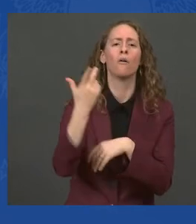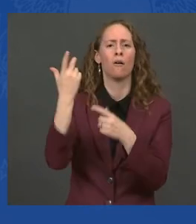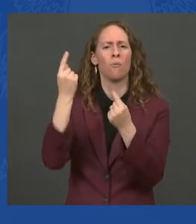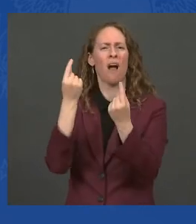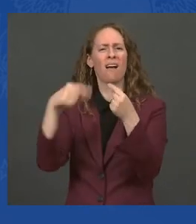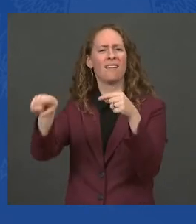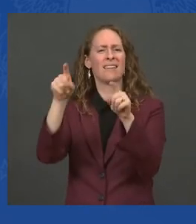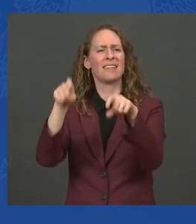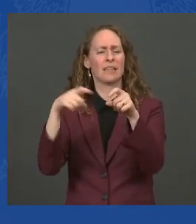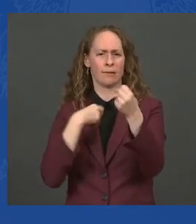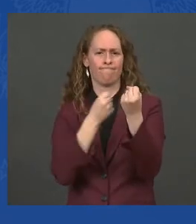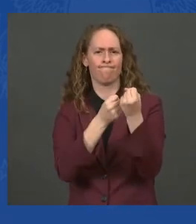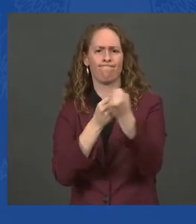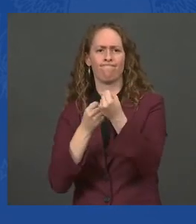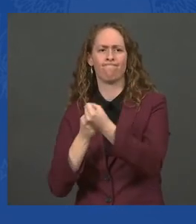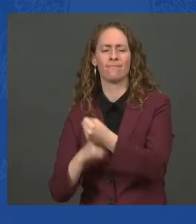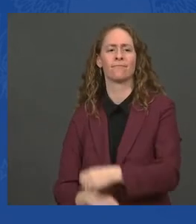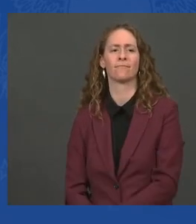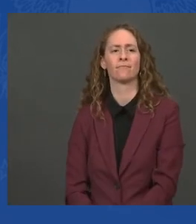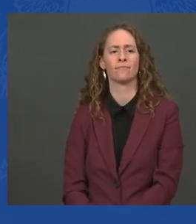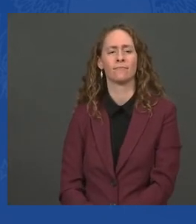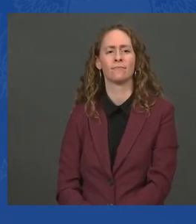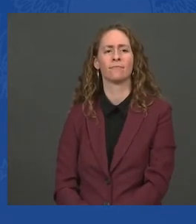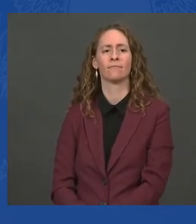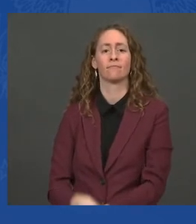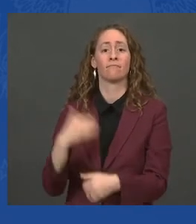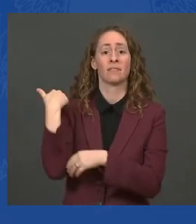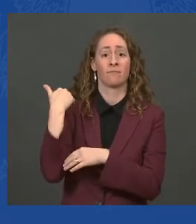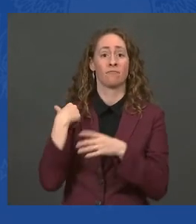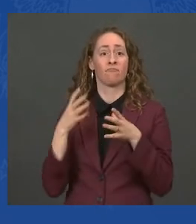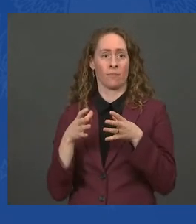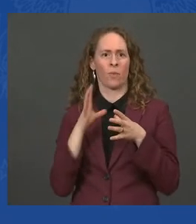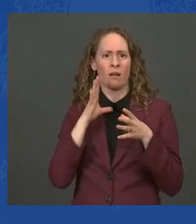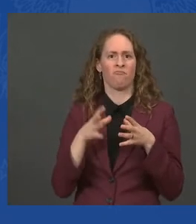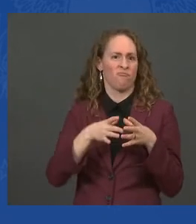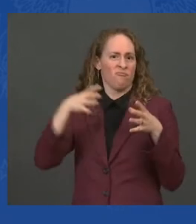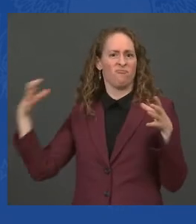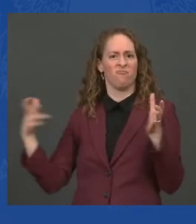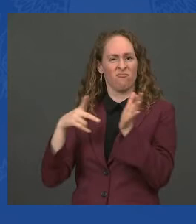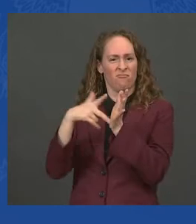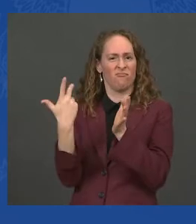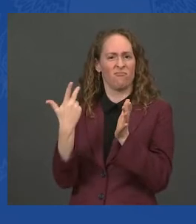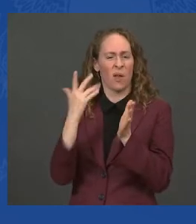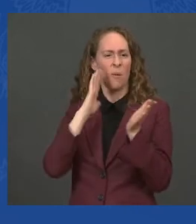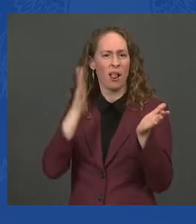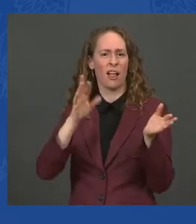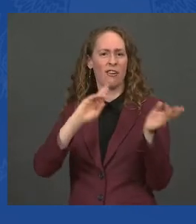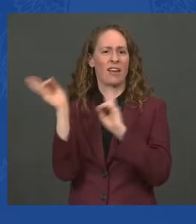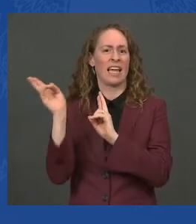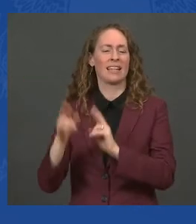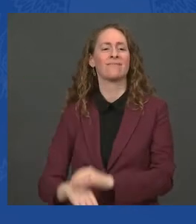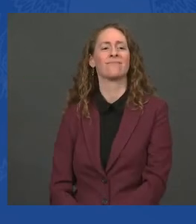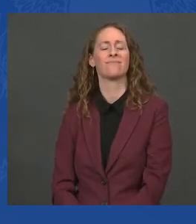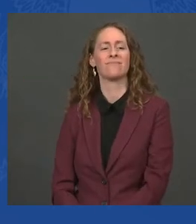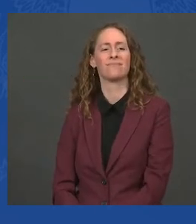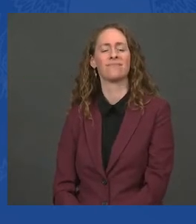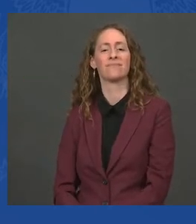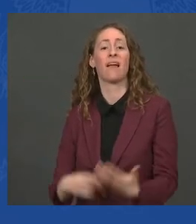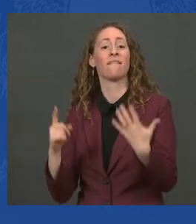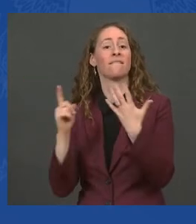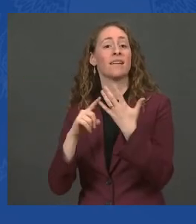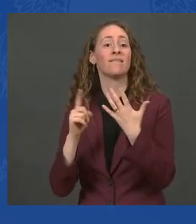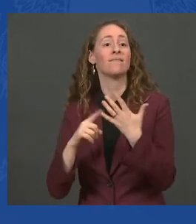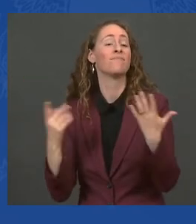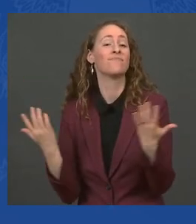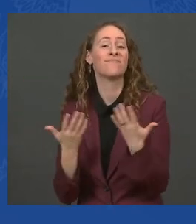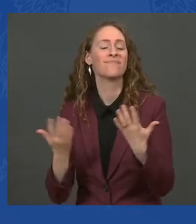surge teams. Accelerating fifth, we're accelerating our efforts to vaccinate the rest of the world and strengthening international travel